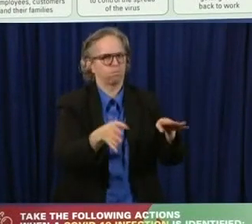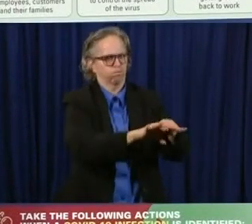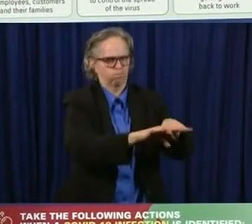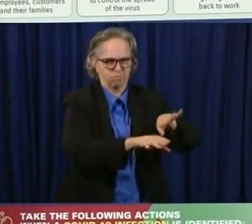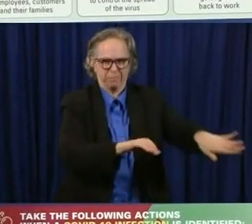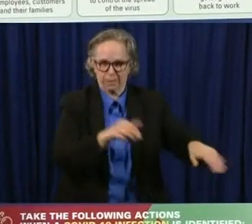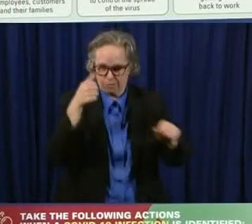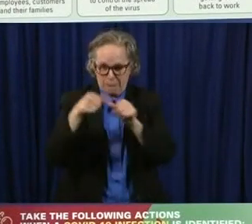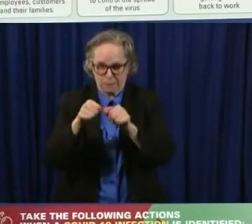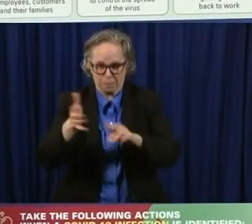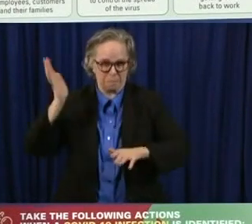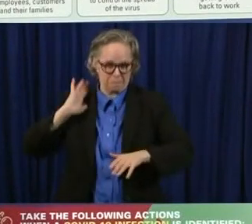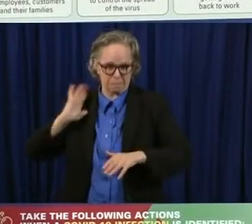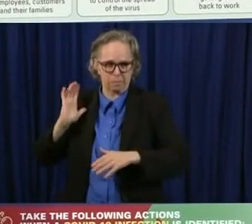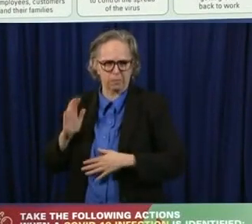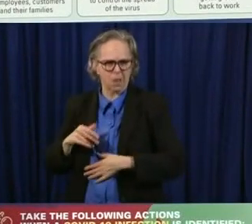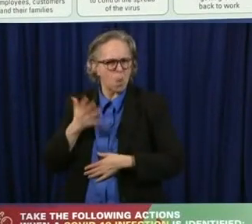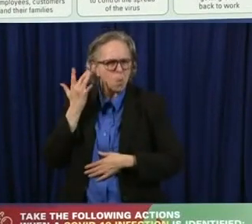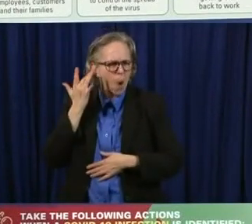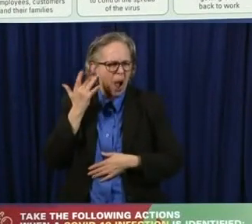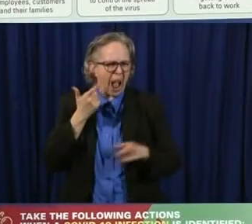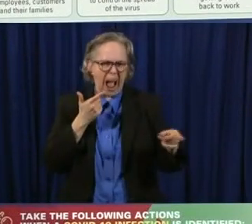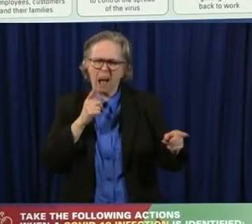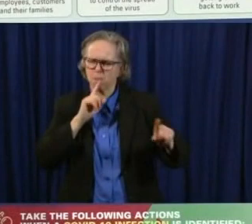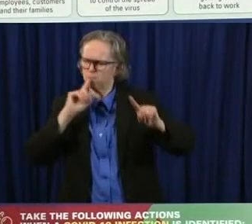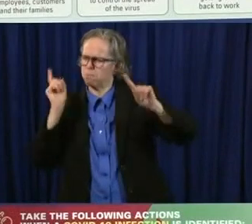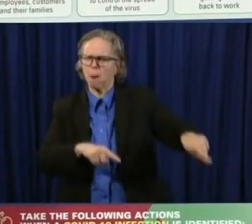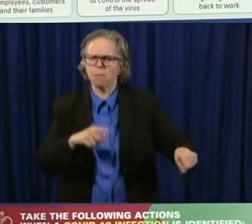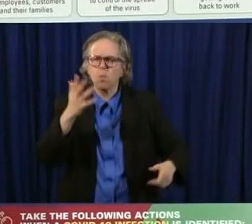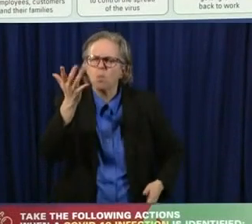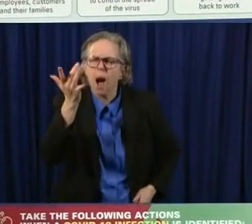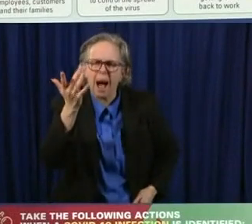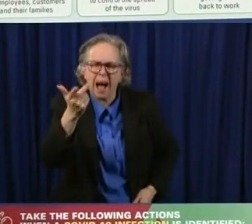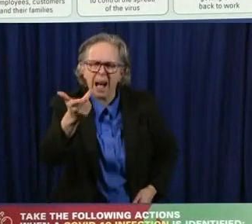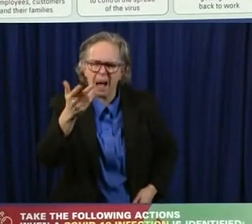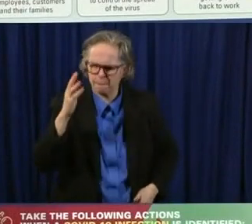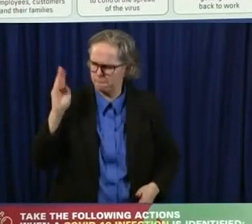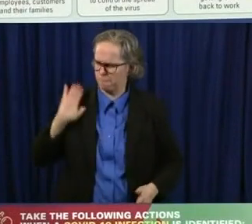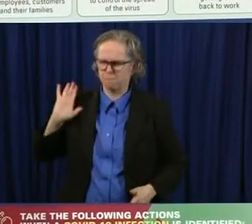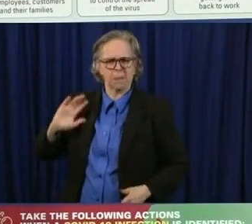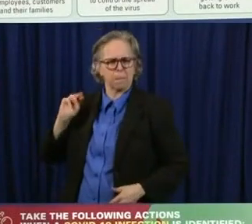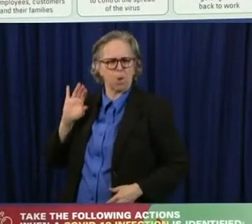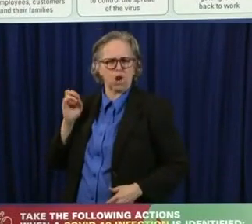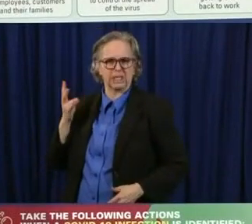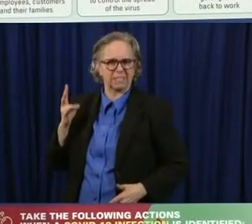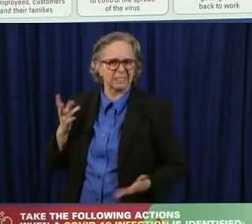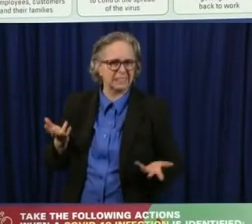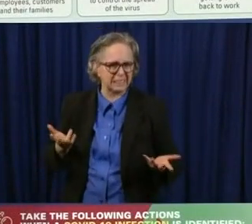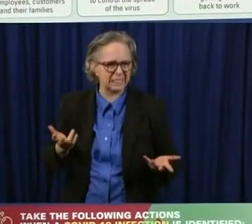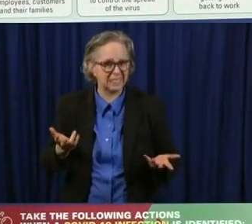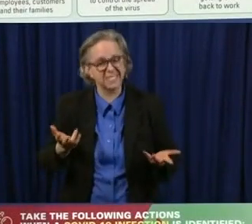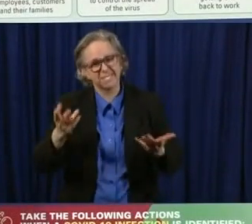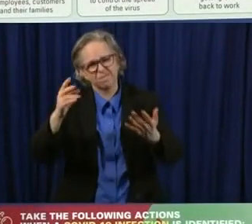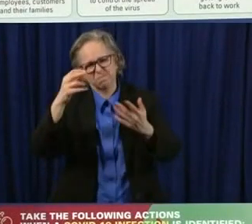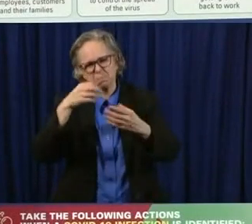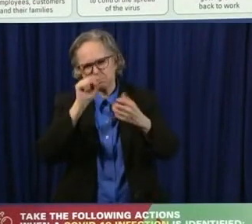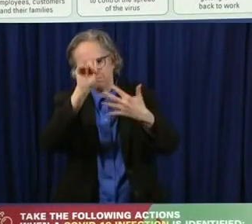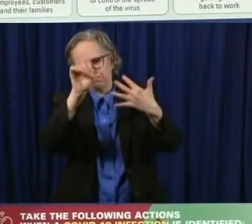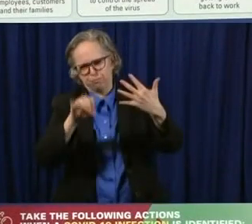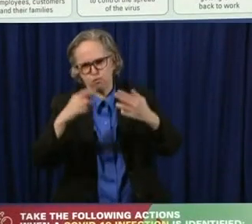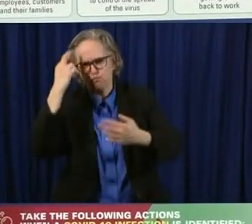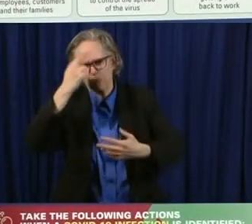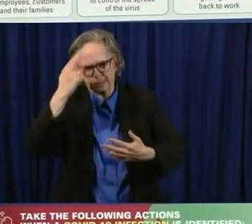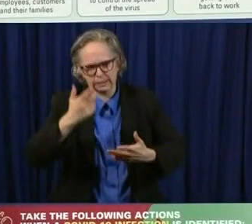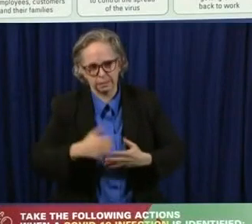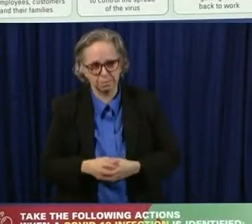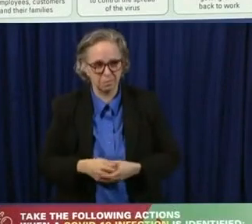Why was that order issued? It was issued because we needed to make sure that as the virus continued